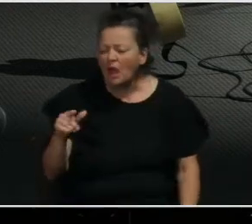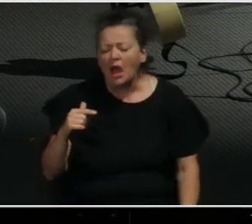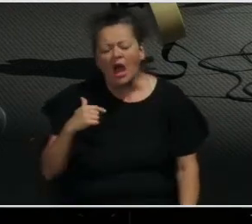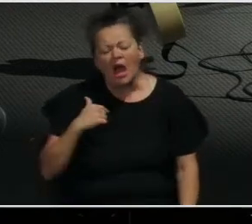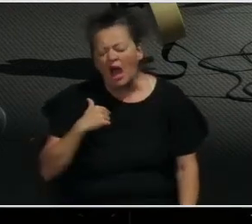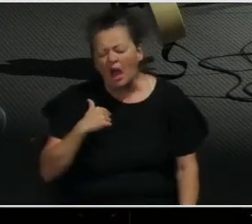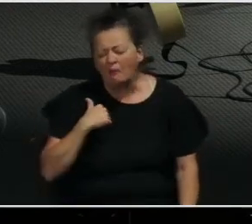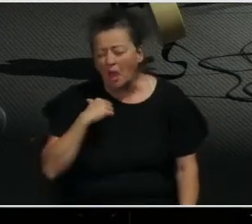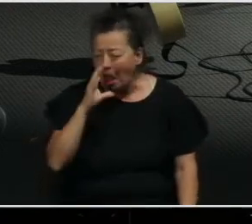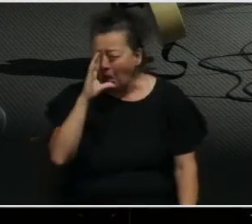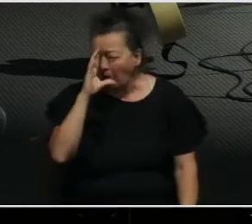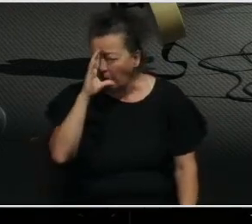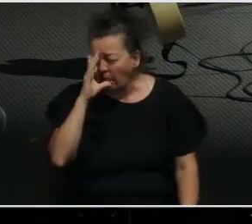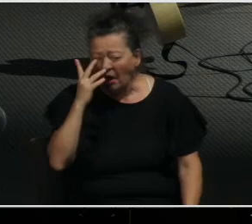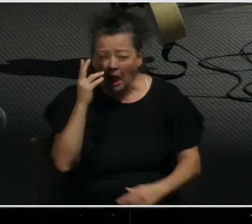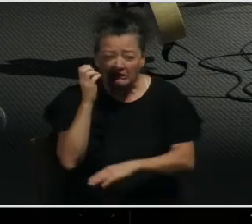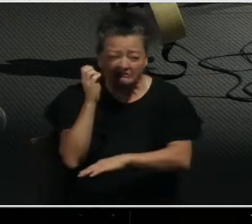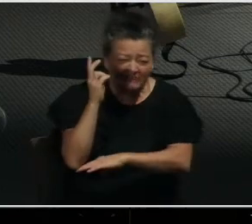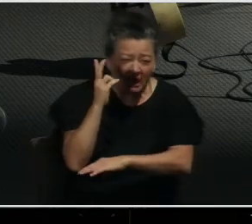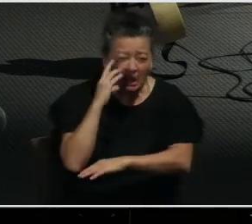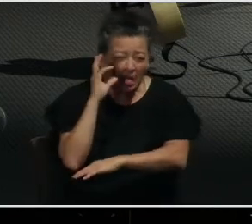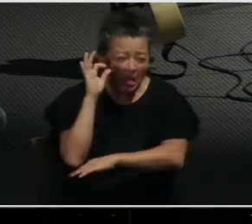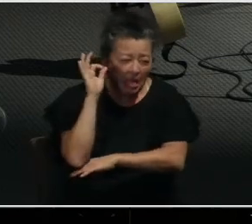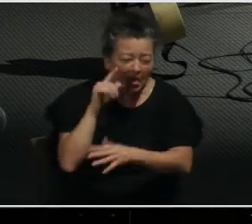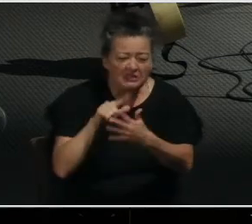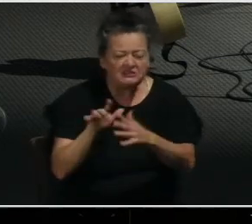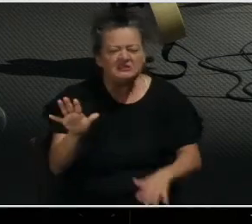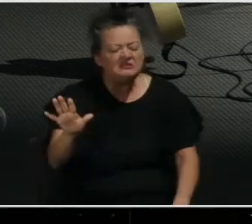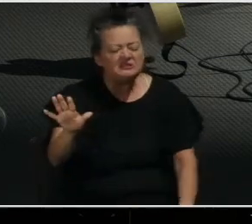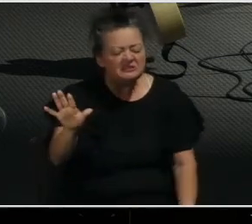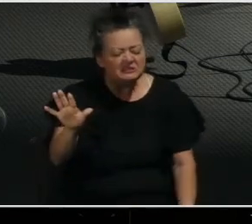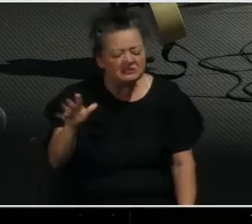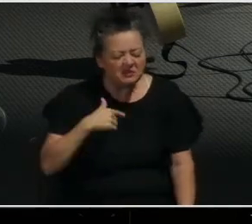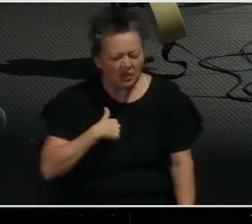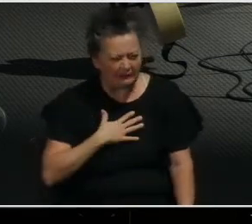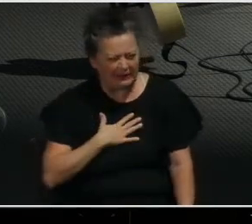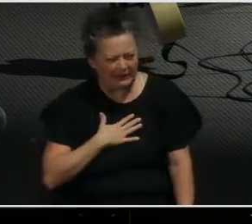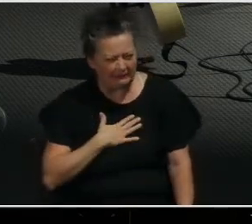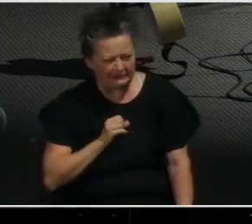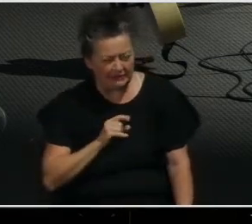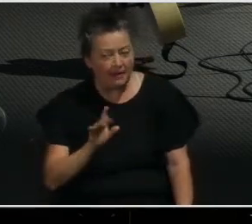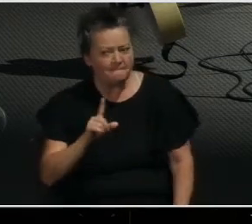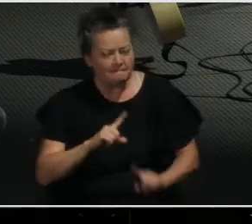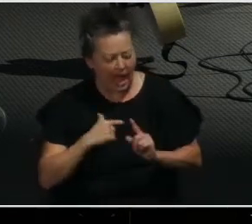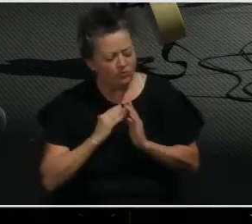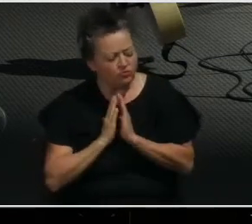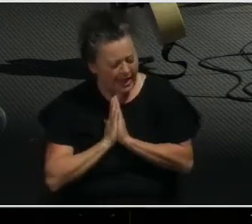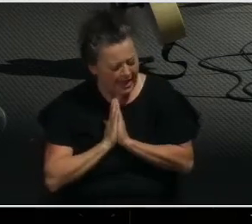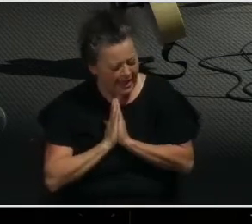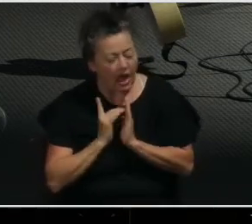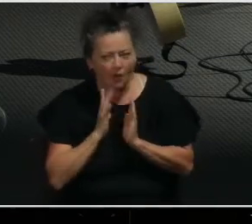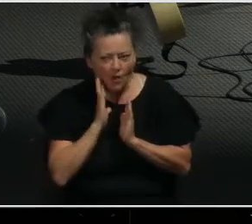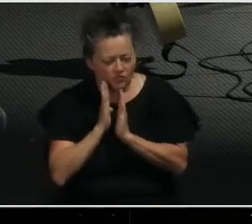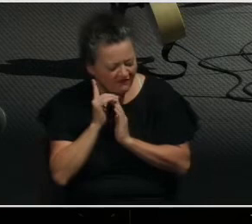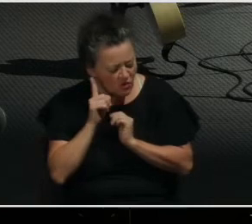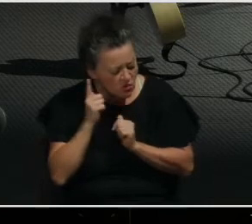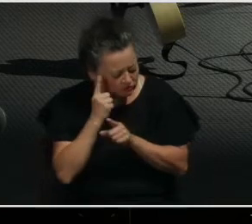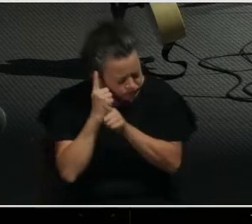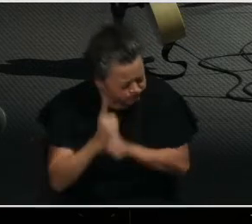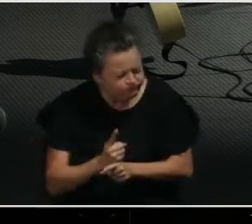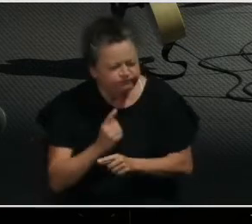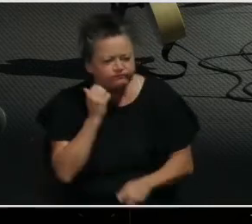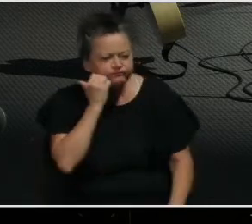to pray. And she said she would be praying for us regularly. And if we wanted to, we could